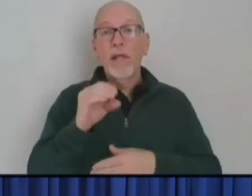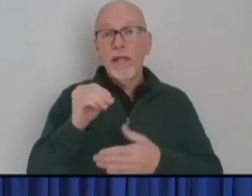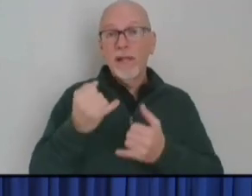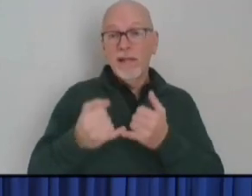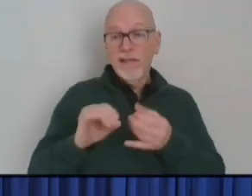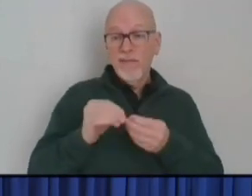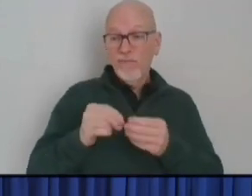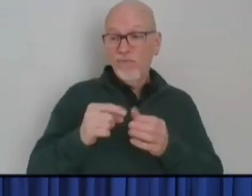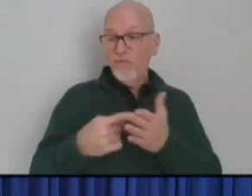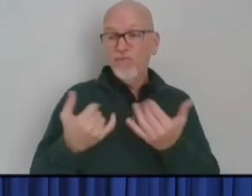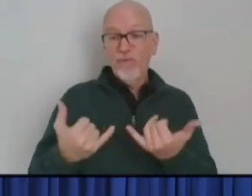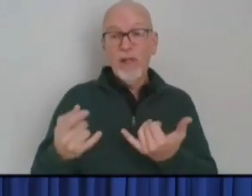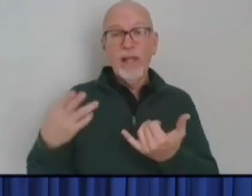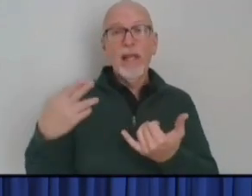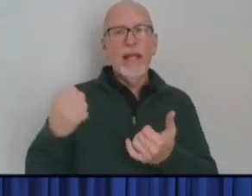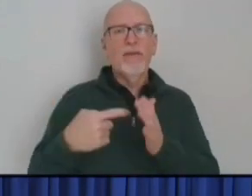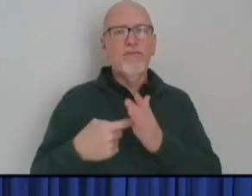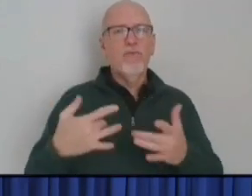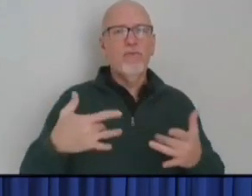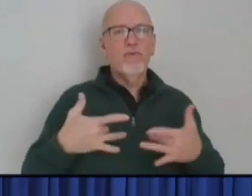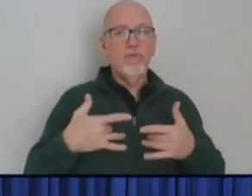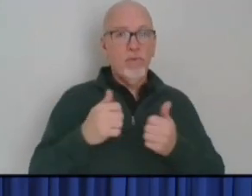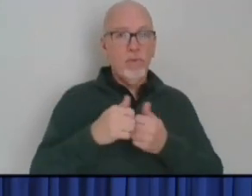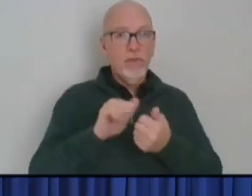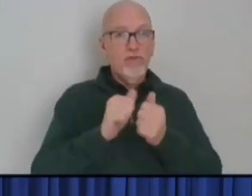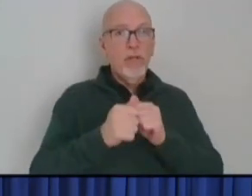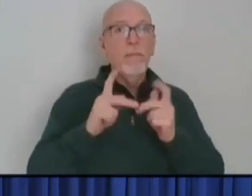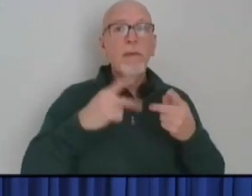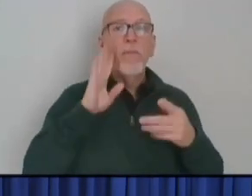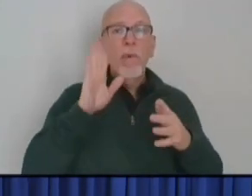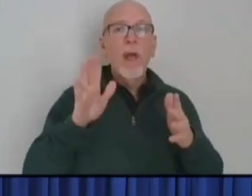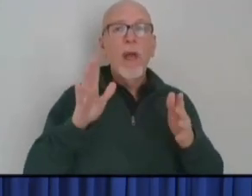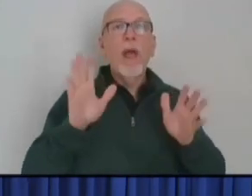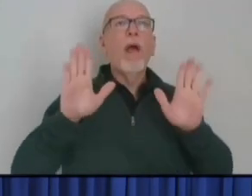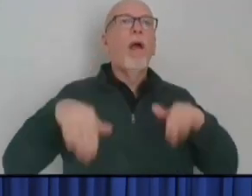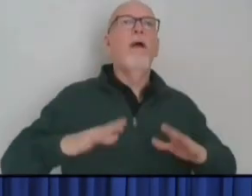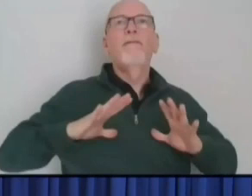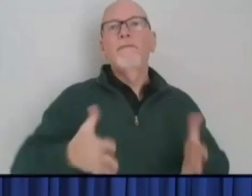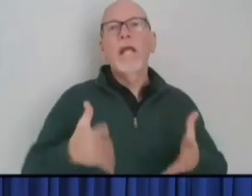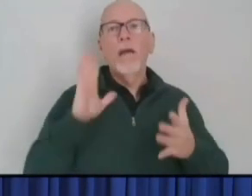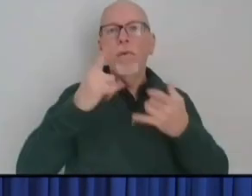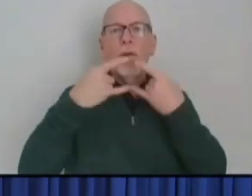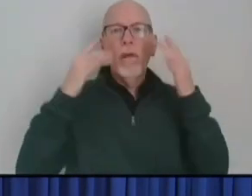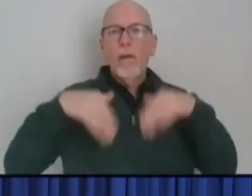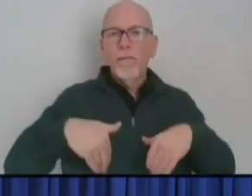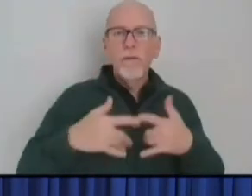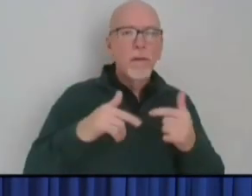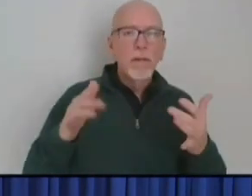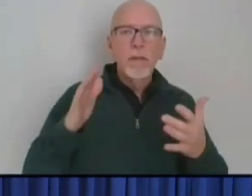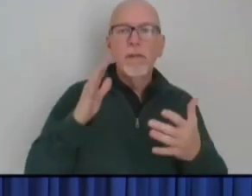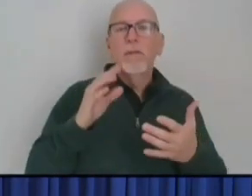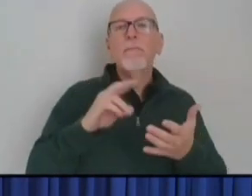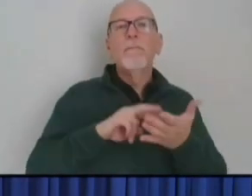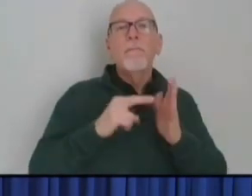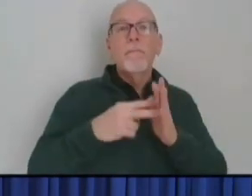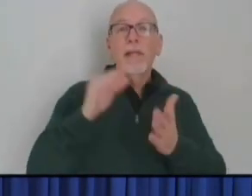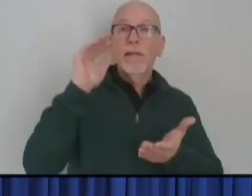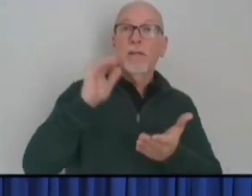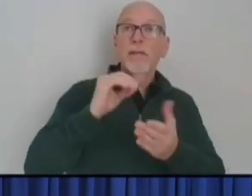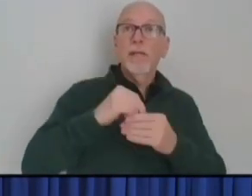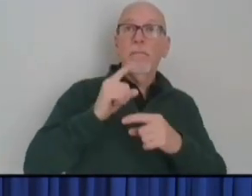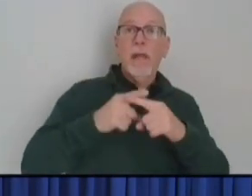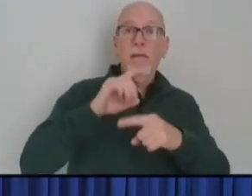today. He expressed concern that with the change, people might let their guards down and that part of the recent decrease in local positivity ratings was